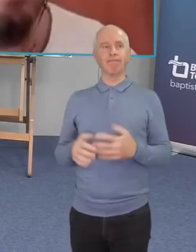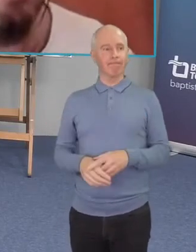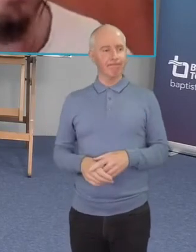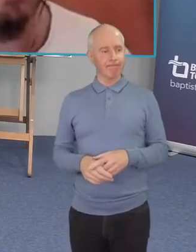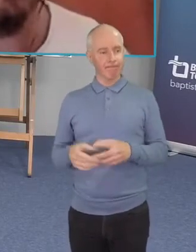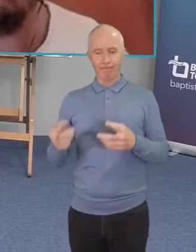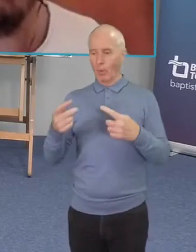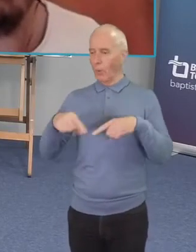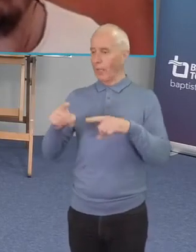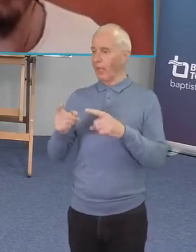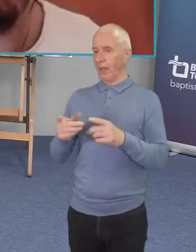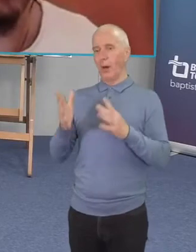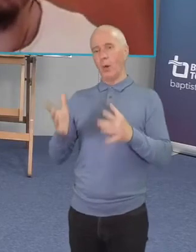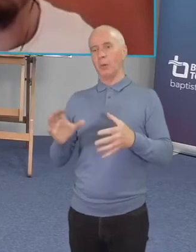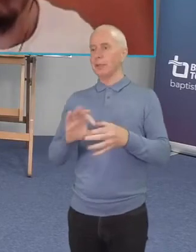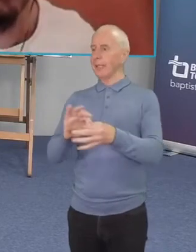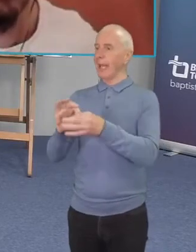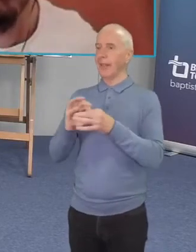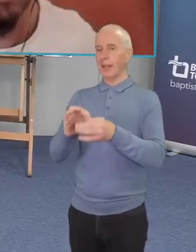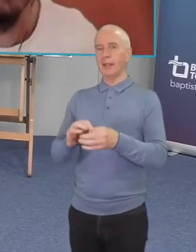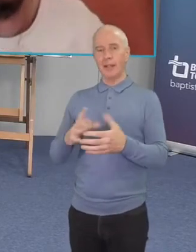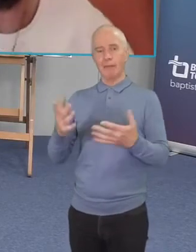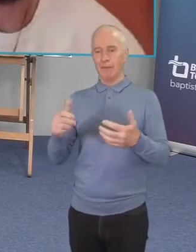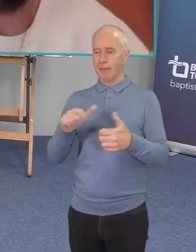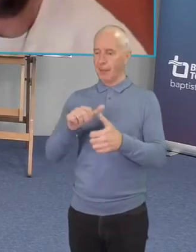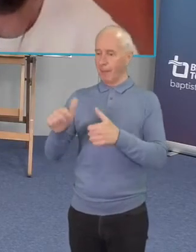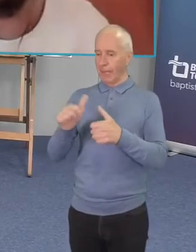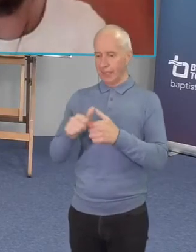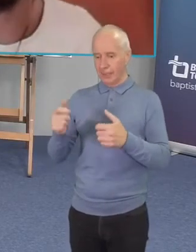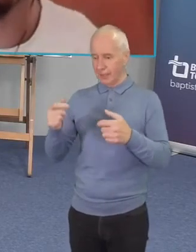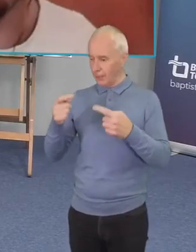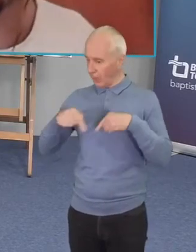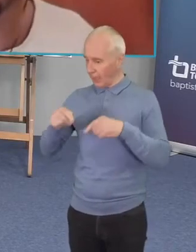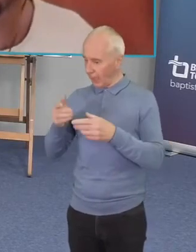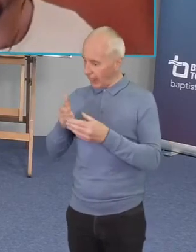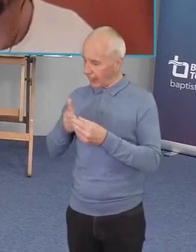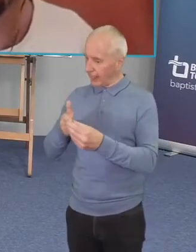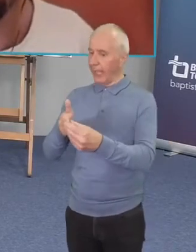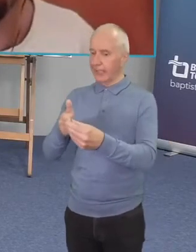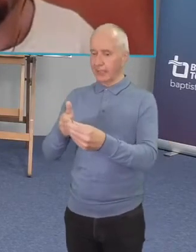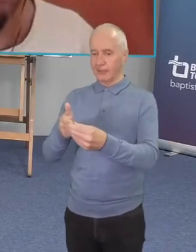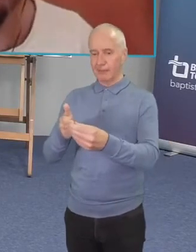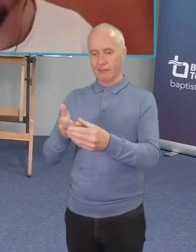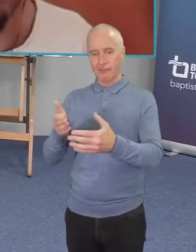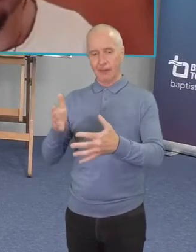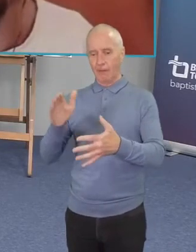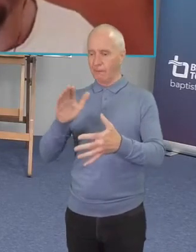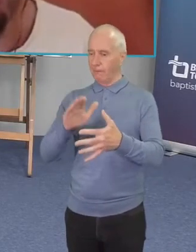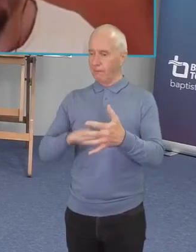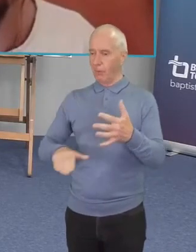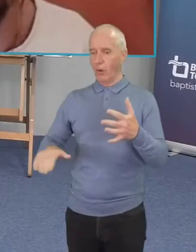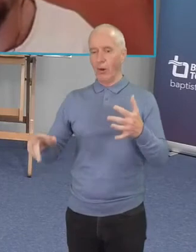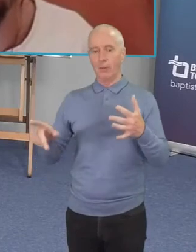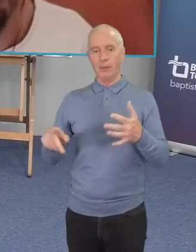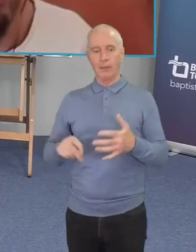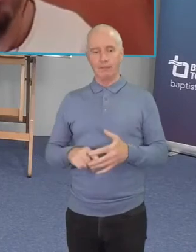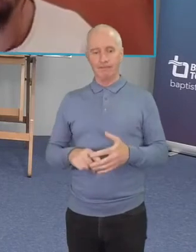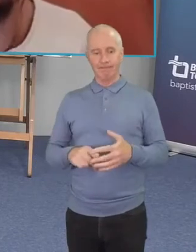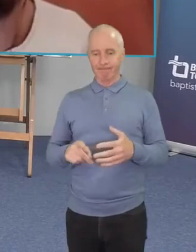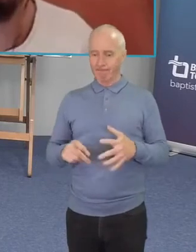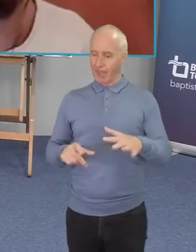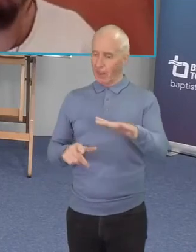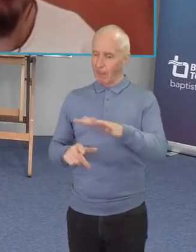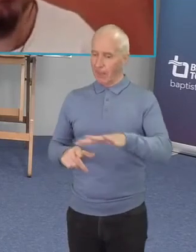have it together and i think we would do a lot better if we we led from a place that um has room for